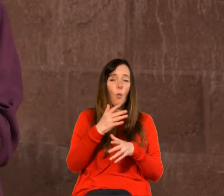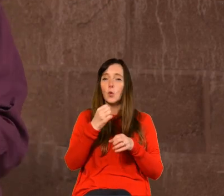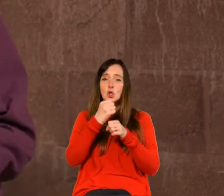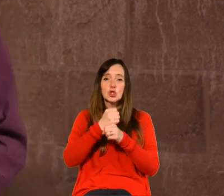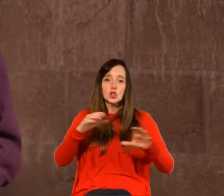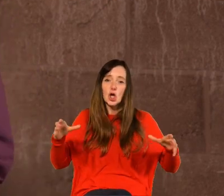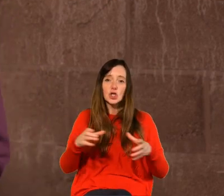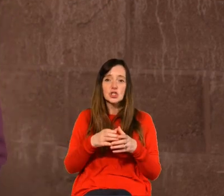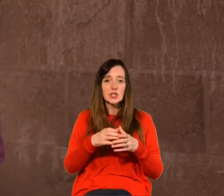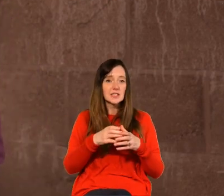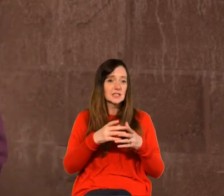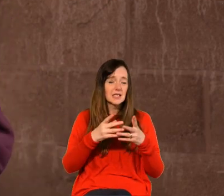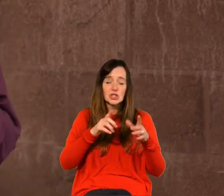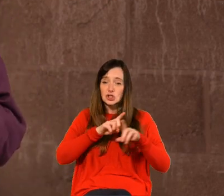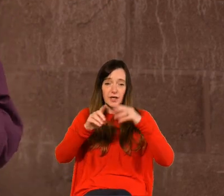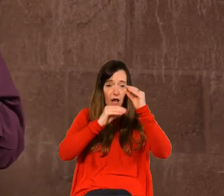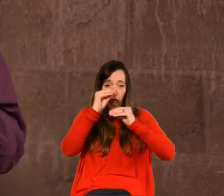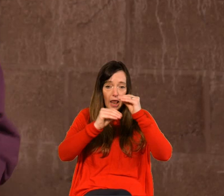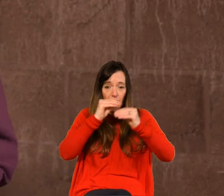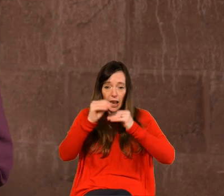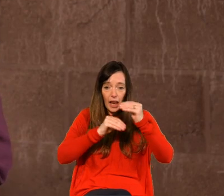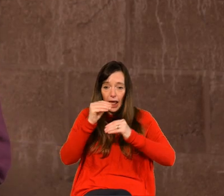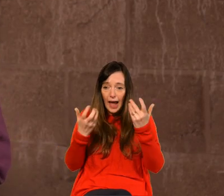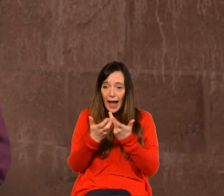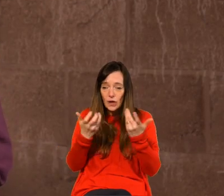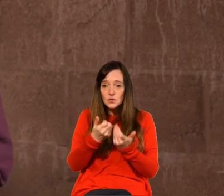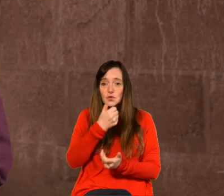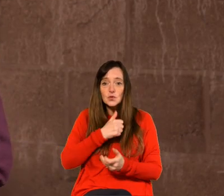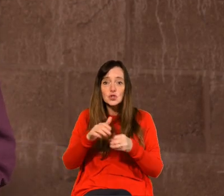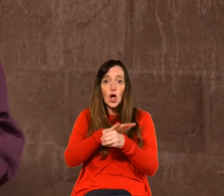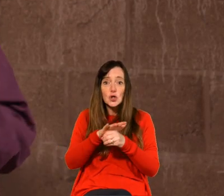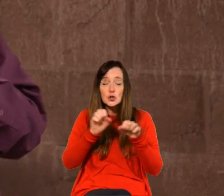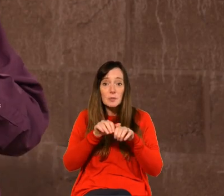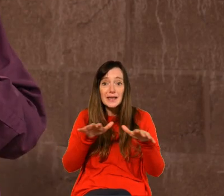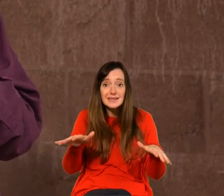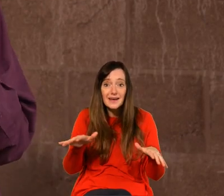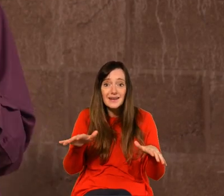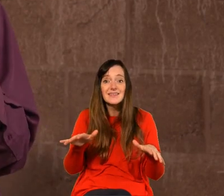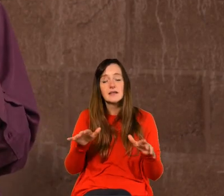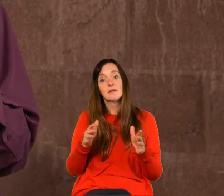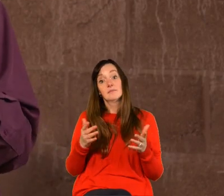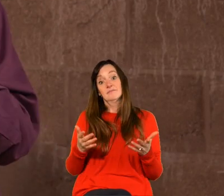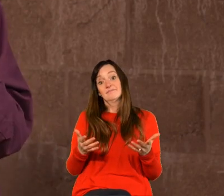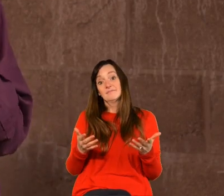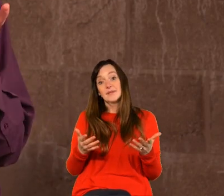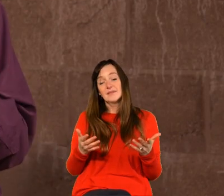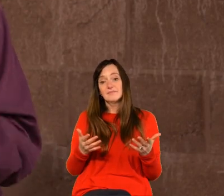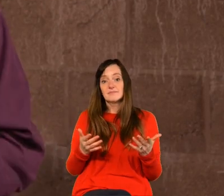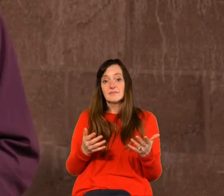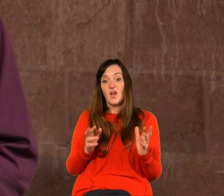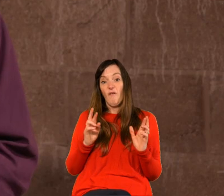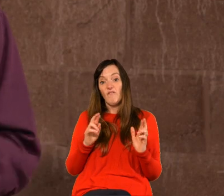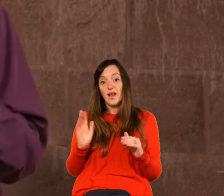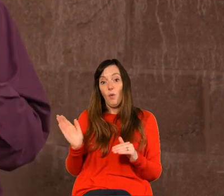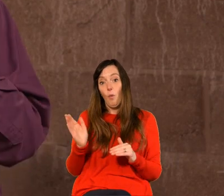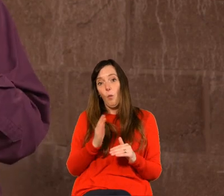of trying to sort of um figure this one out but the great thing uh about social media of course is many of us uh hopefully all of us but